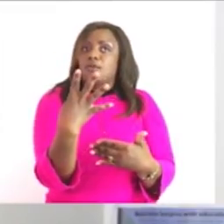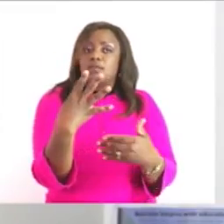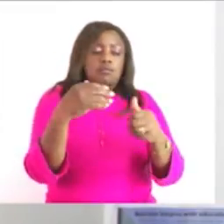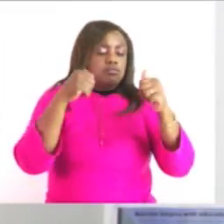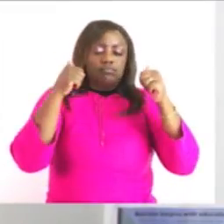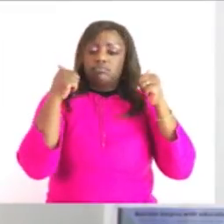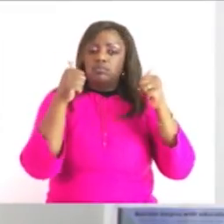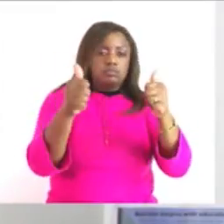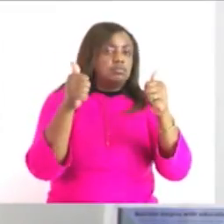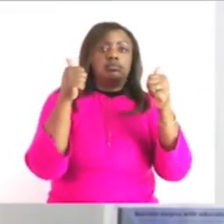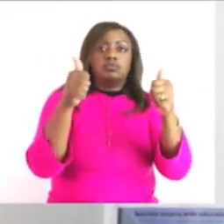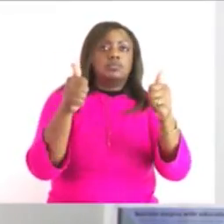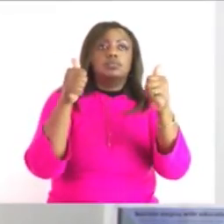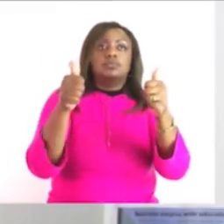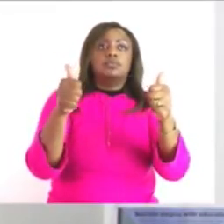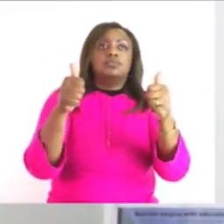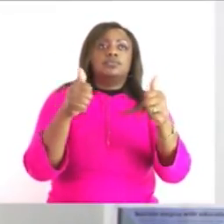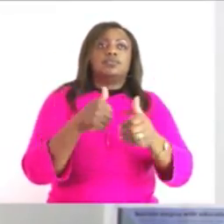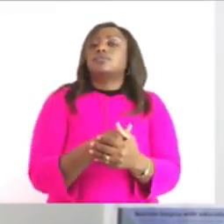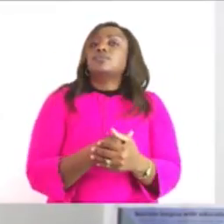very good